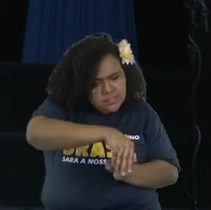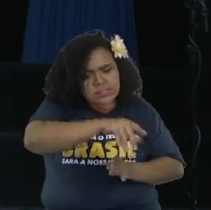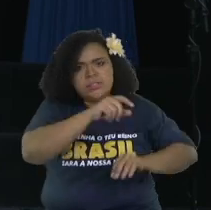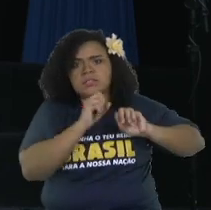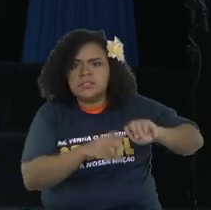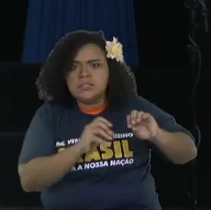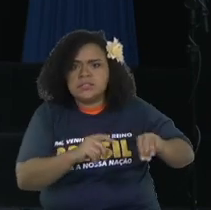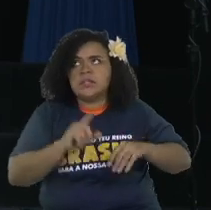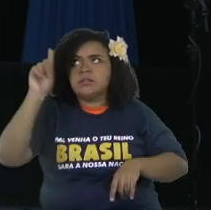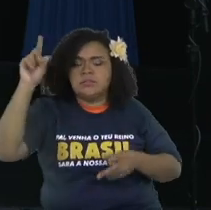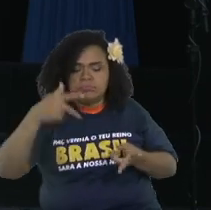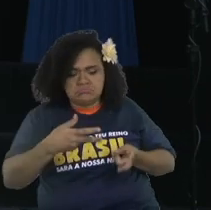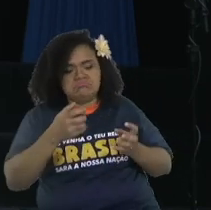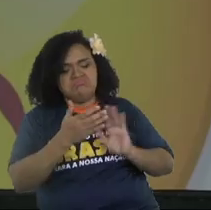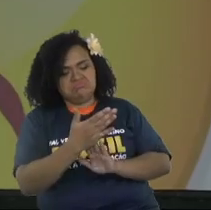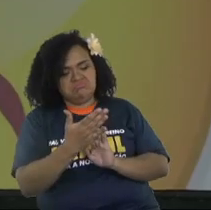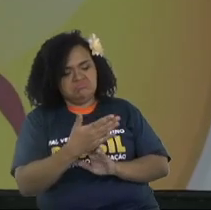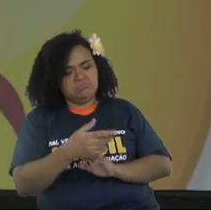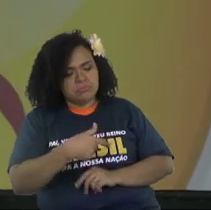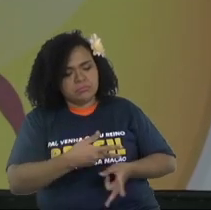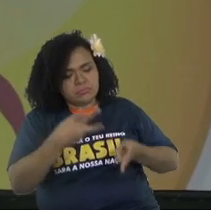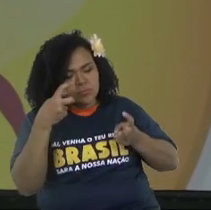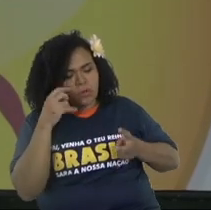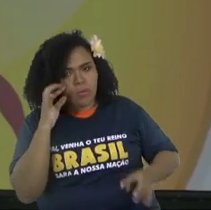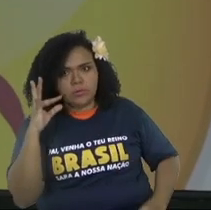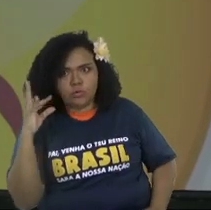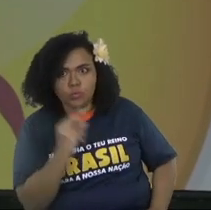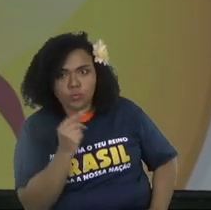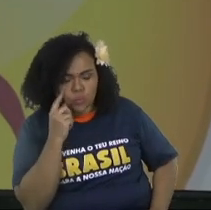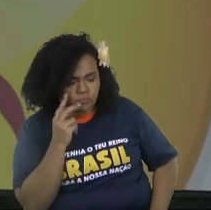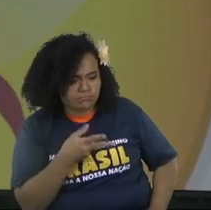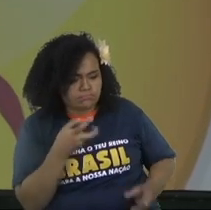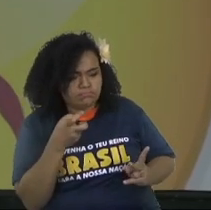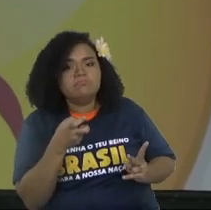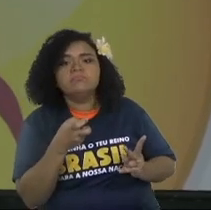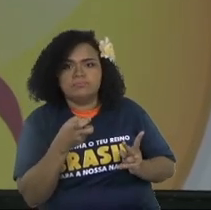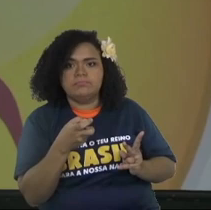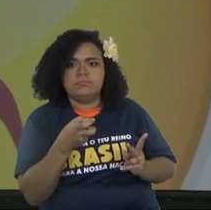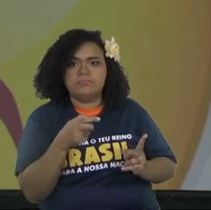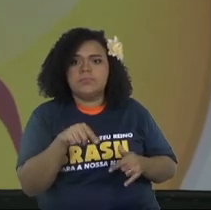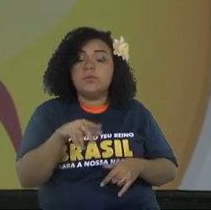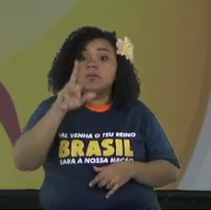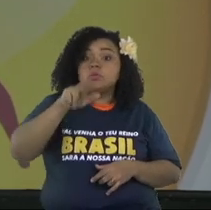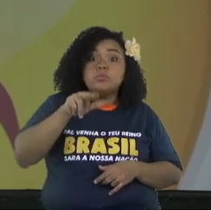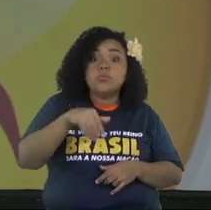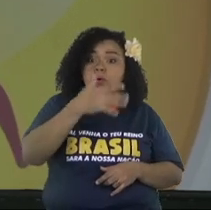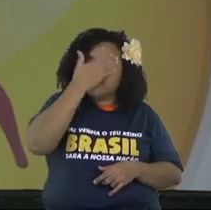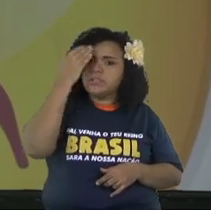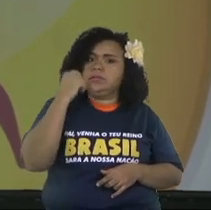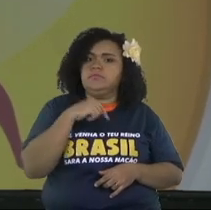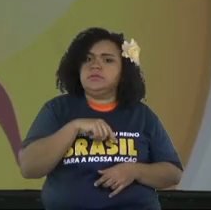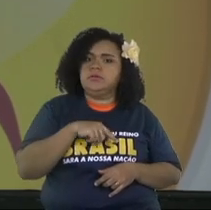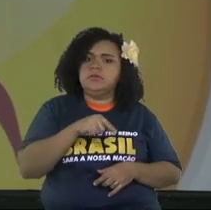in a tough world that we live right now. But God says He's not going to forget you.